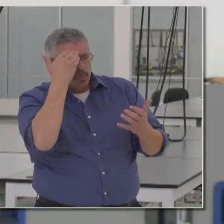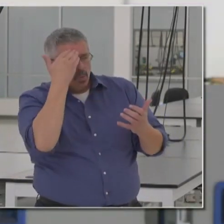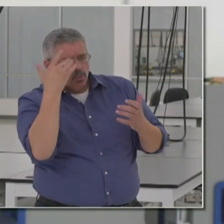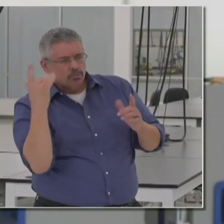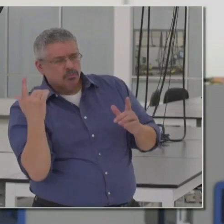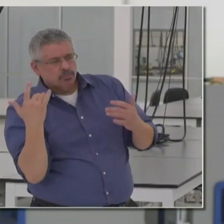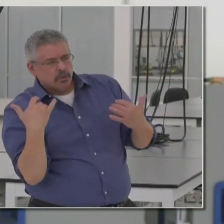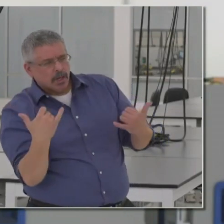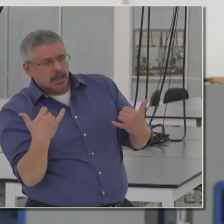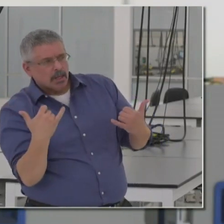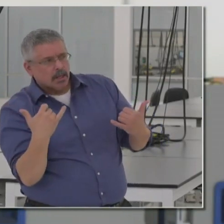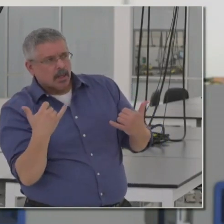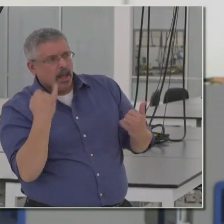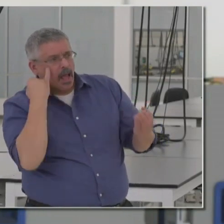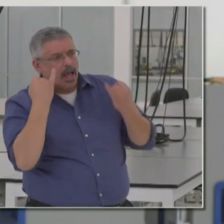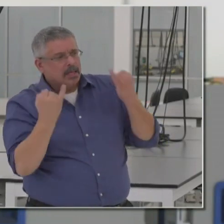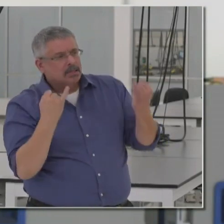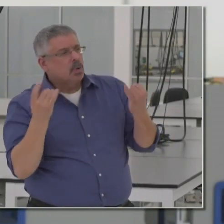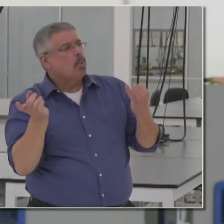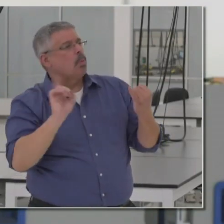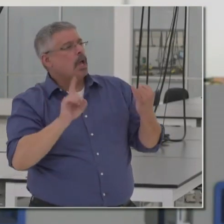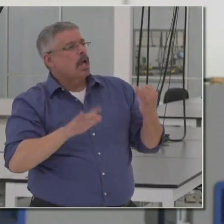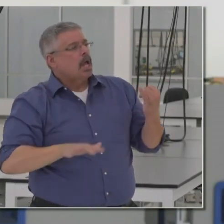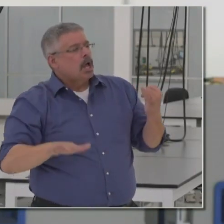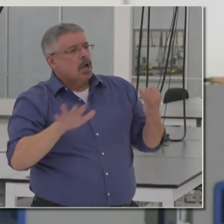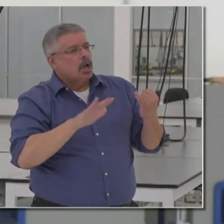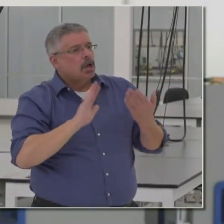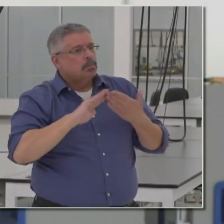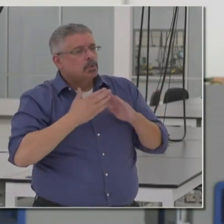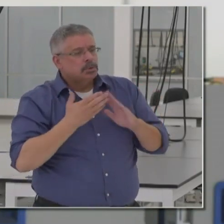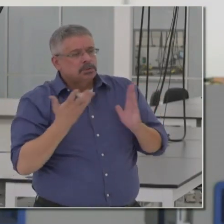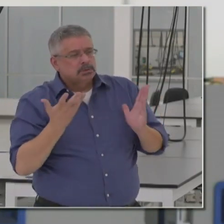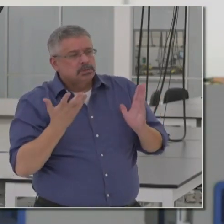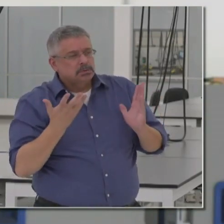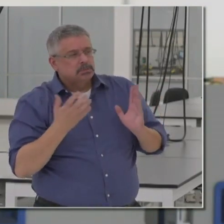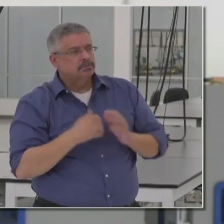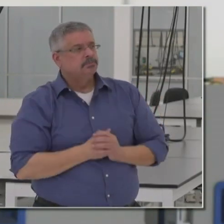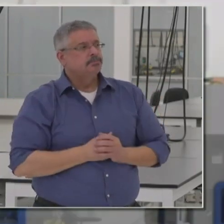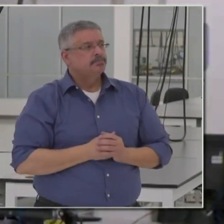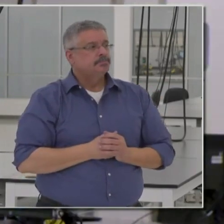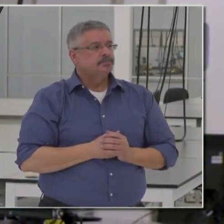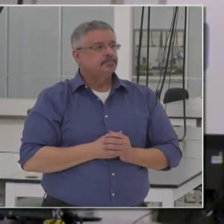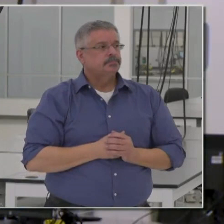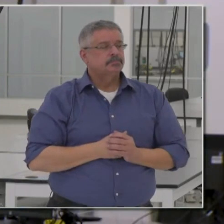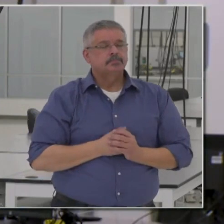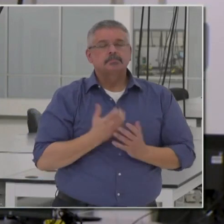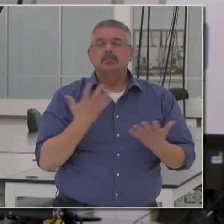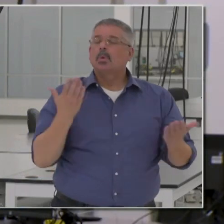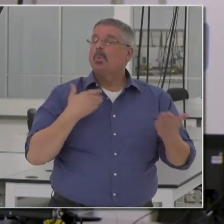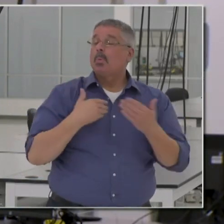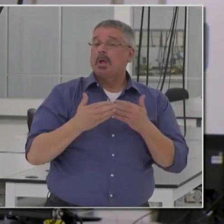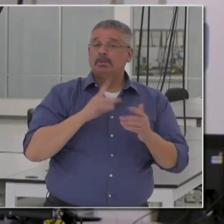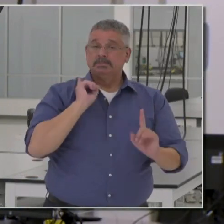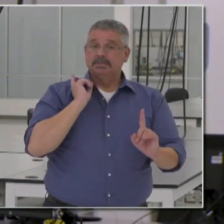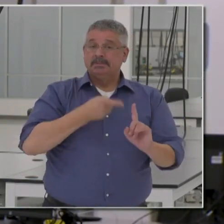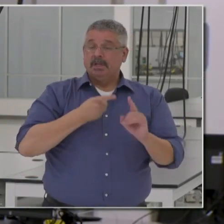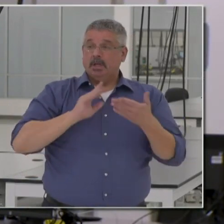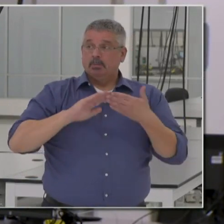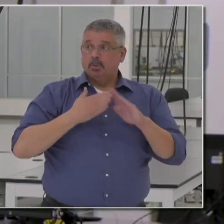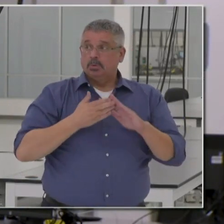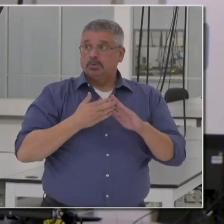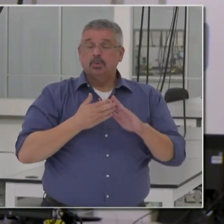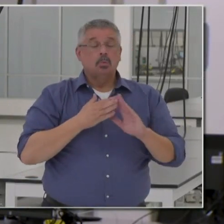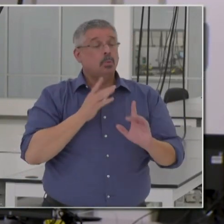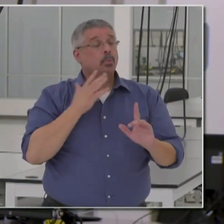help right now? I mean, we're trying to get ideas of where you might be sending these resources. Right. So the question is about whether there are specific communities